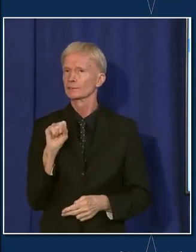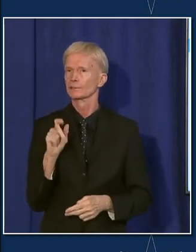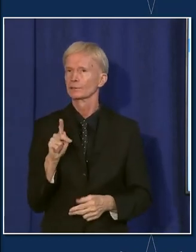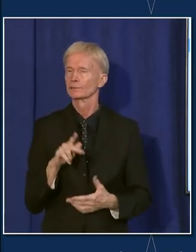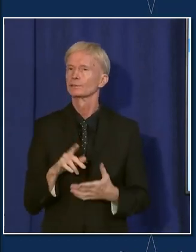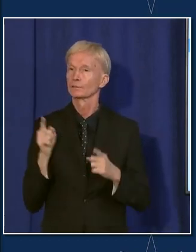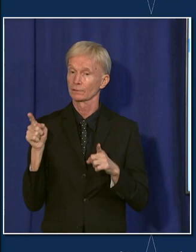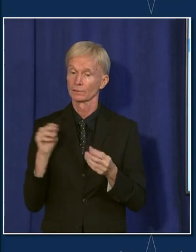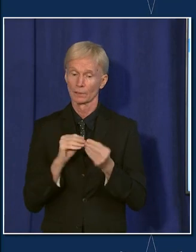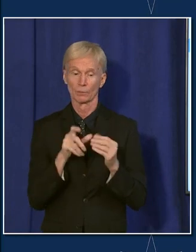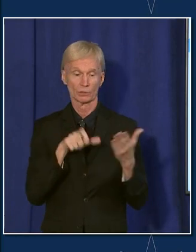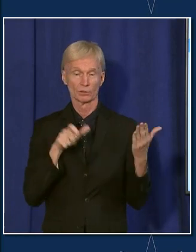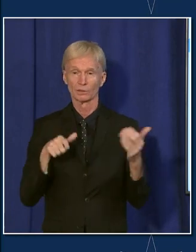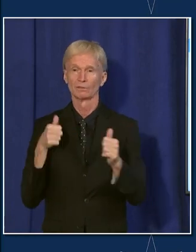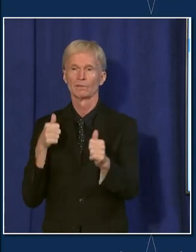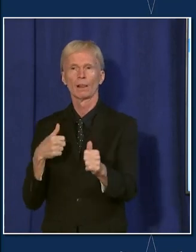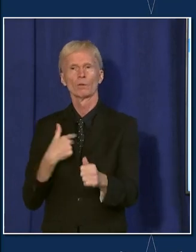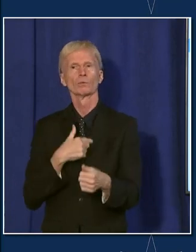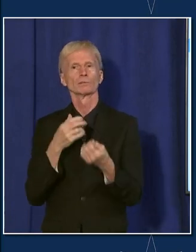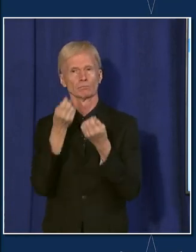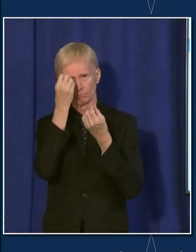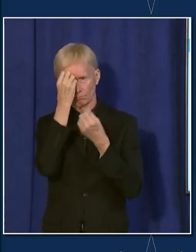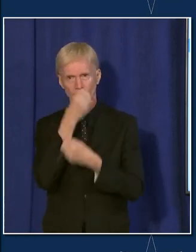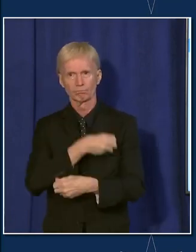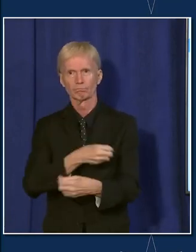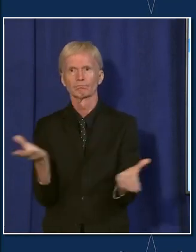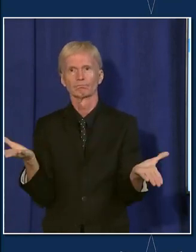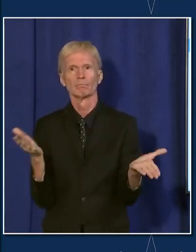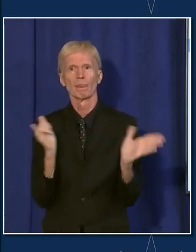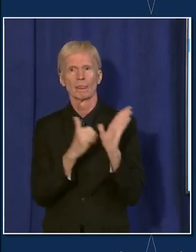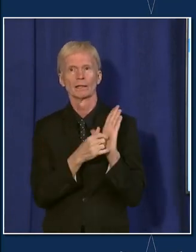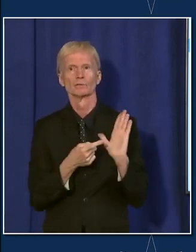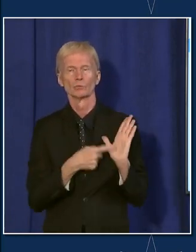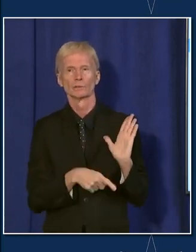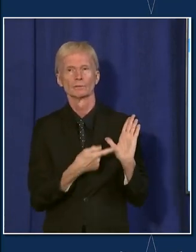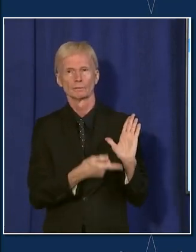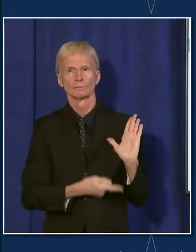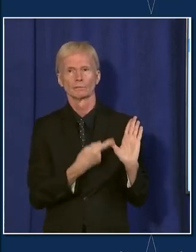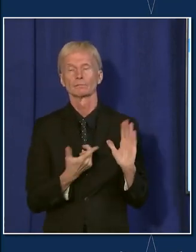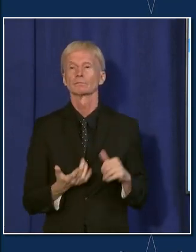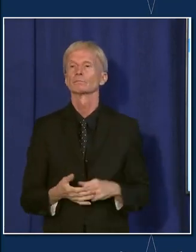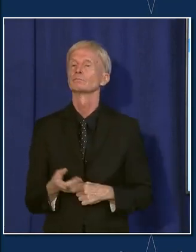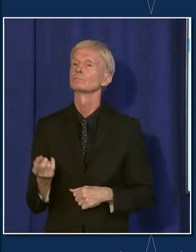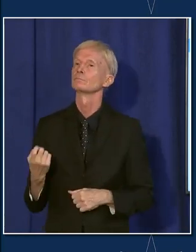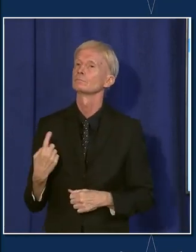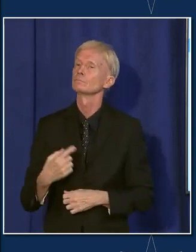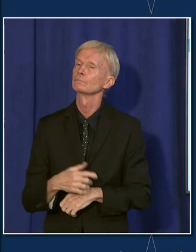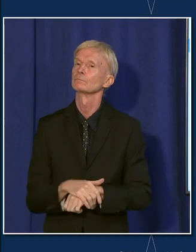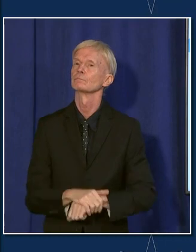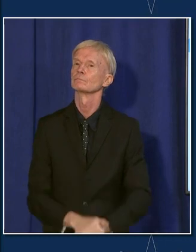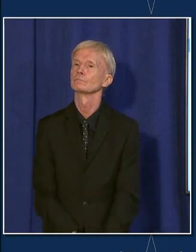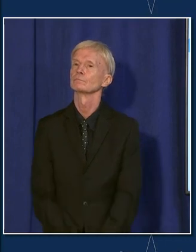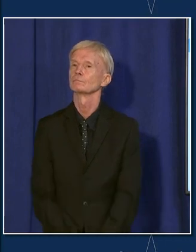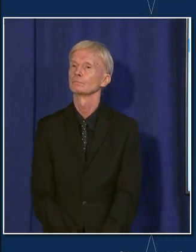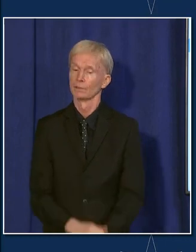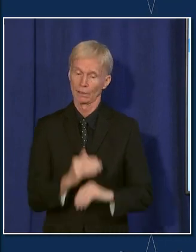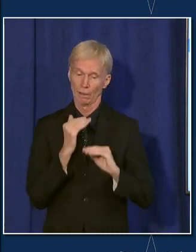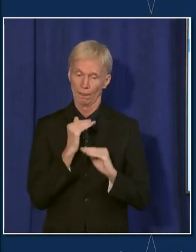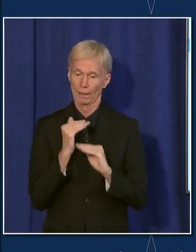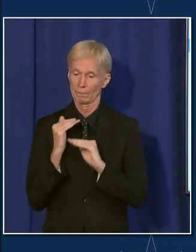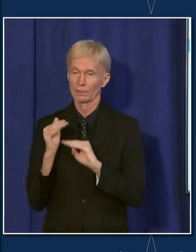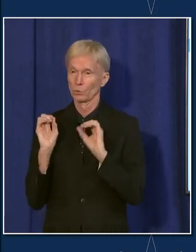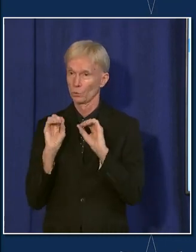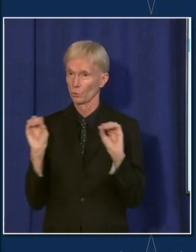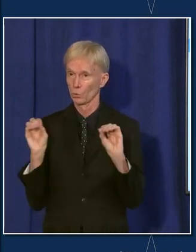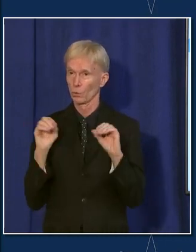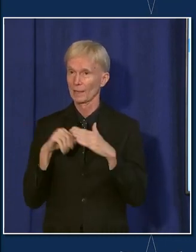And, you know, we want to be as open as we can be while remaining careful. Okay. And then finally, there are no capacity limits at this